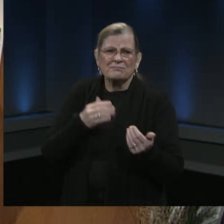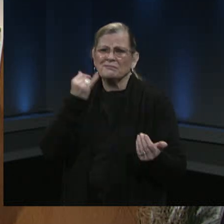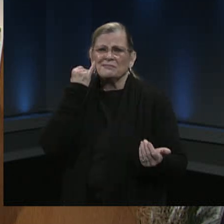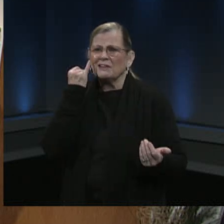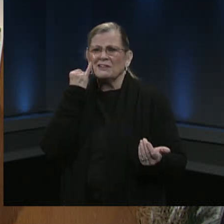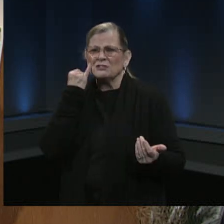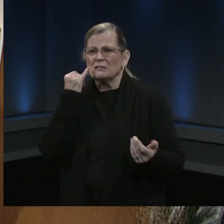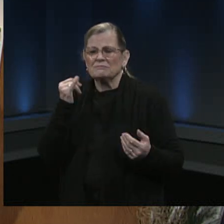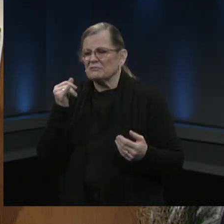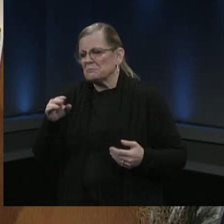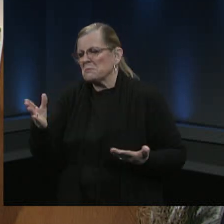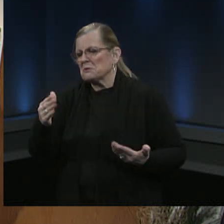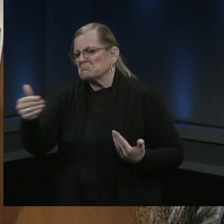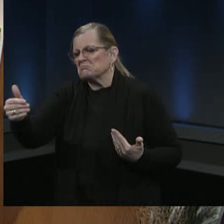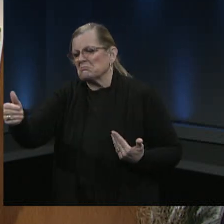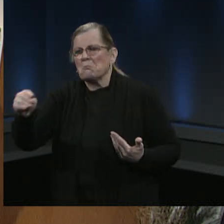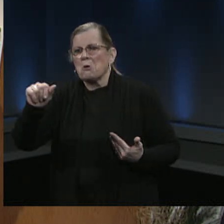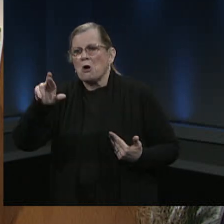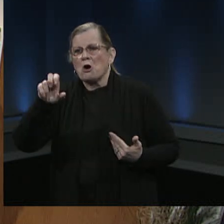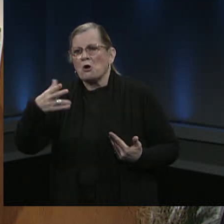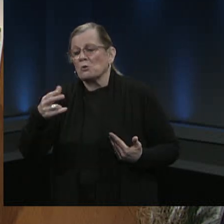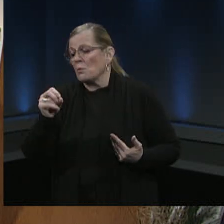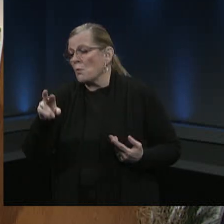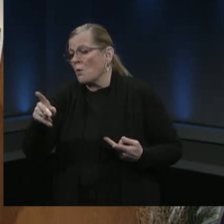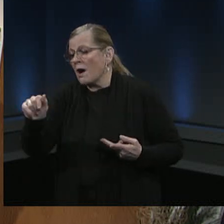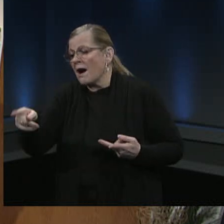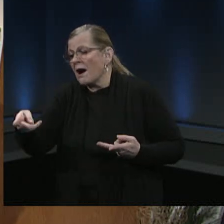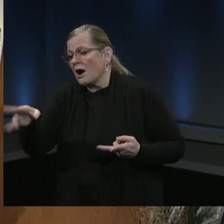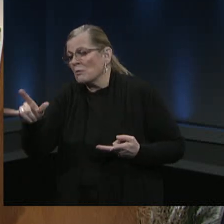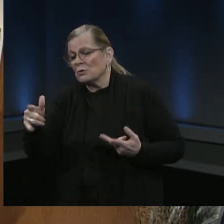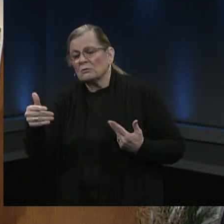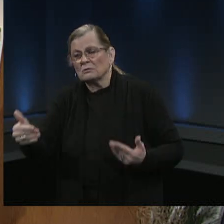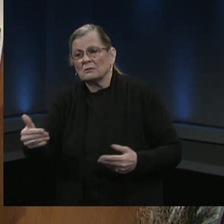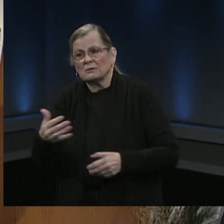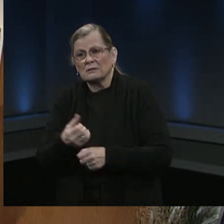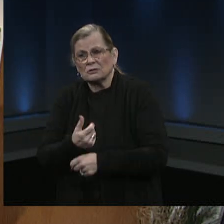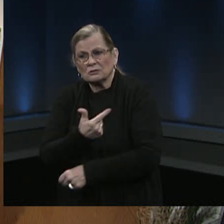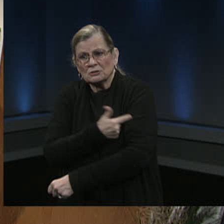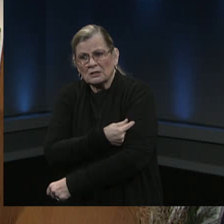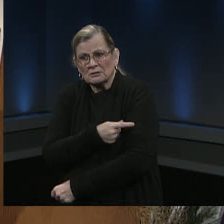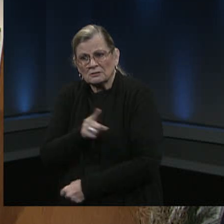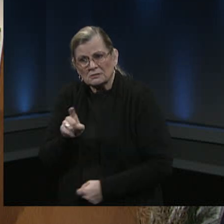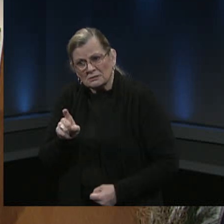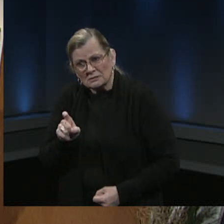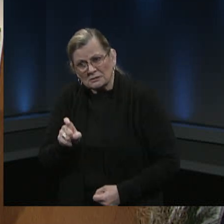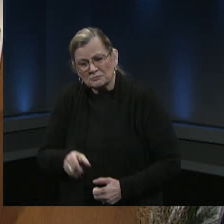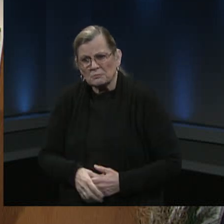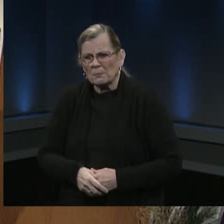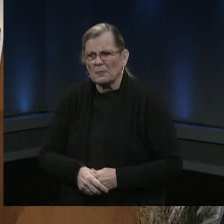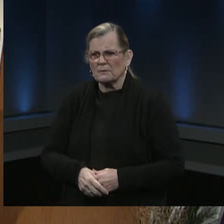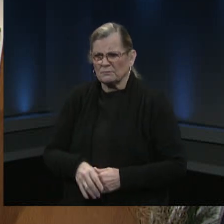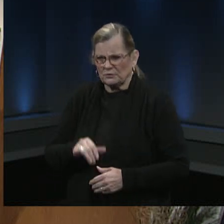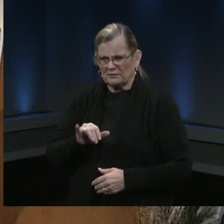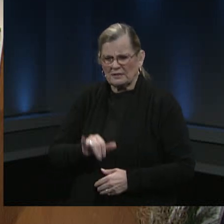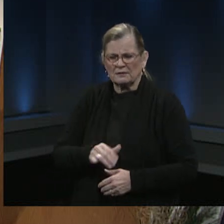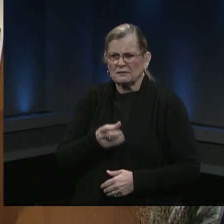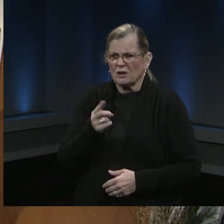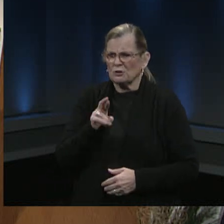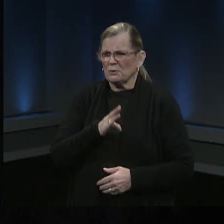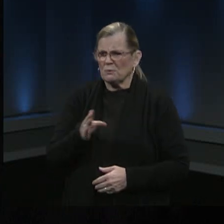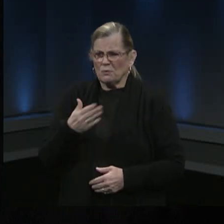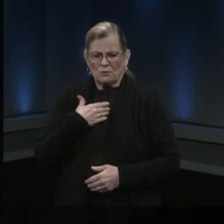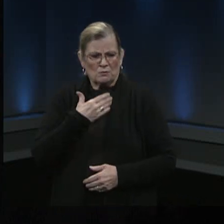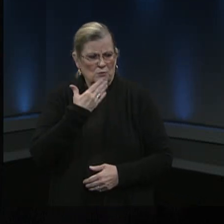or the beginning of April? Thank you for that question. Let's see, Mr. McDonald, do we do we have an answer for that